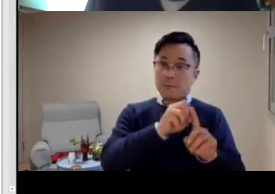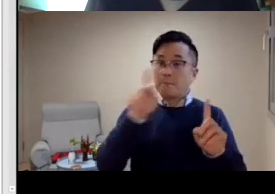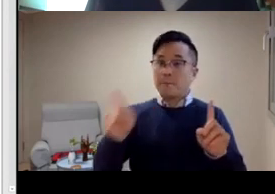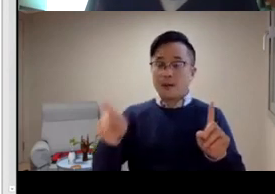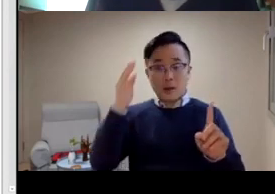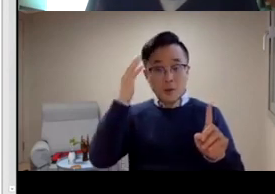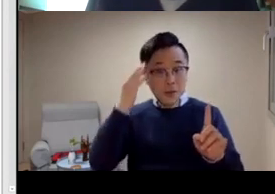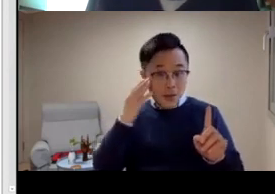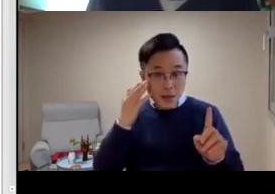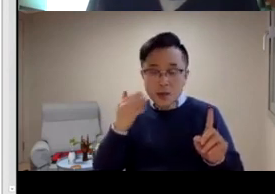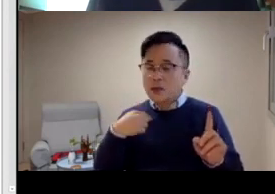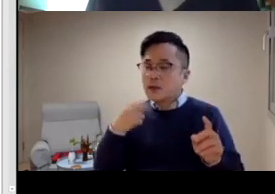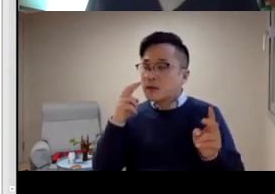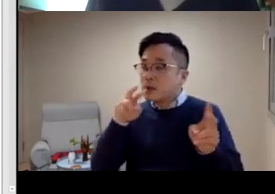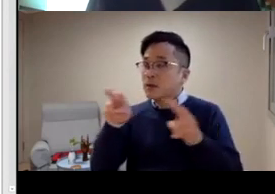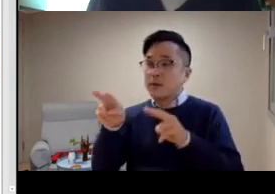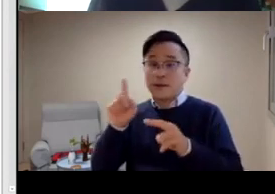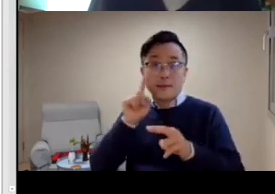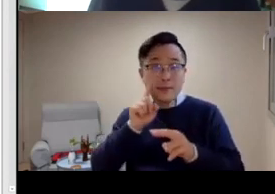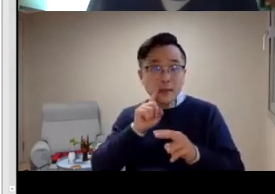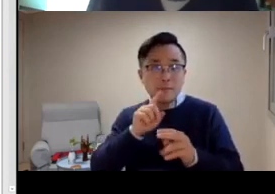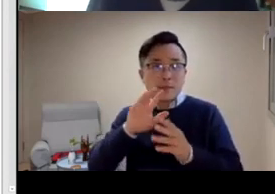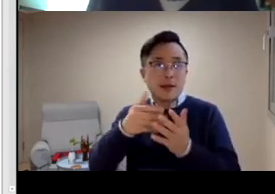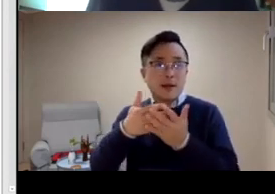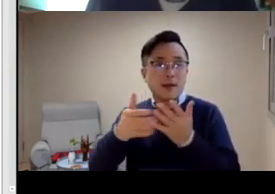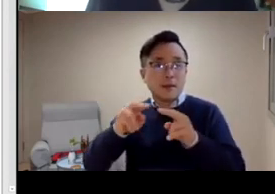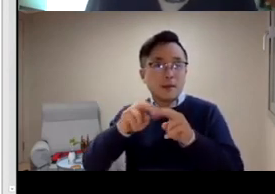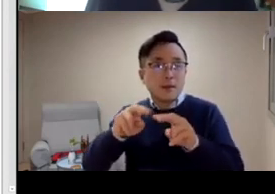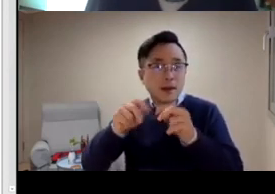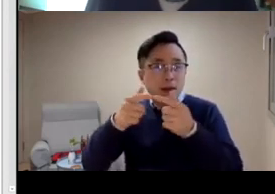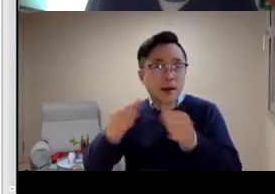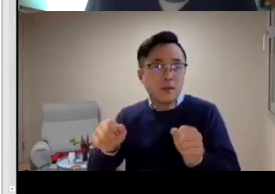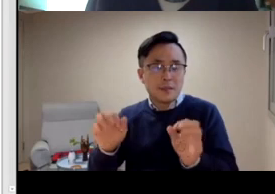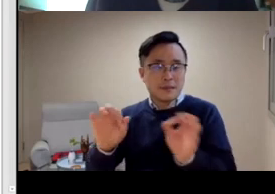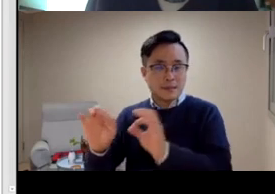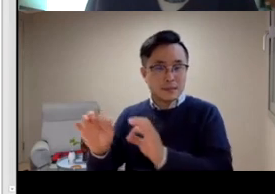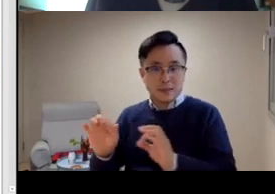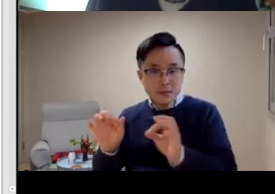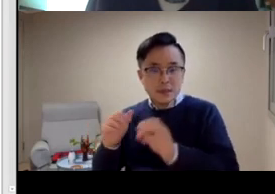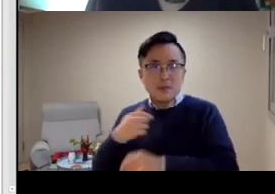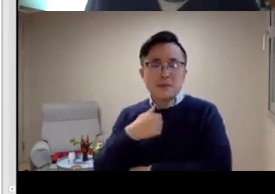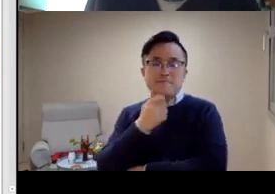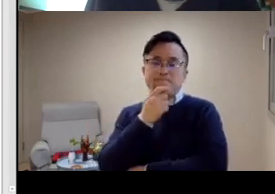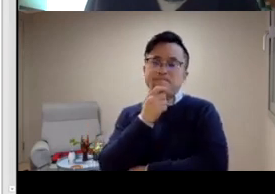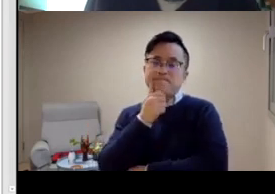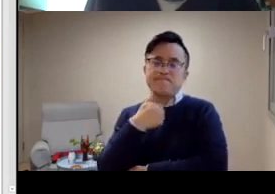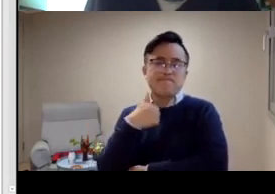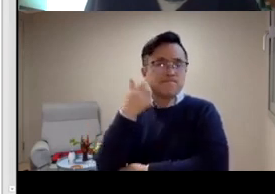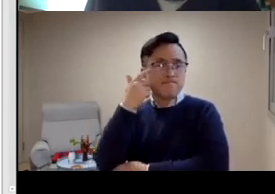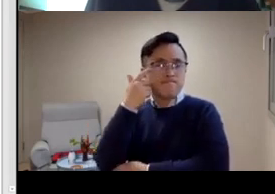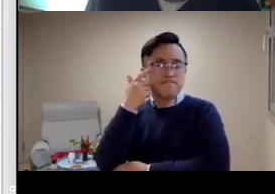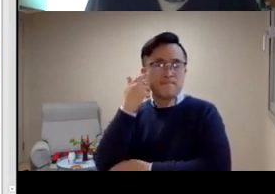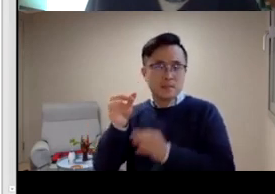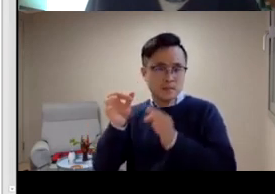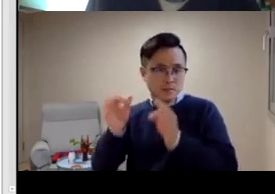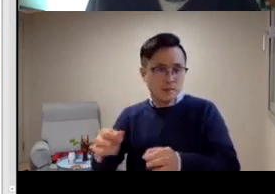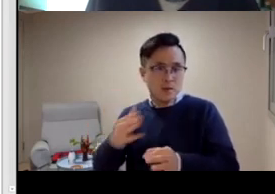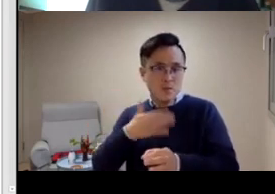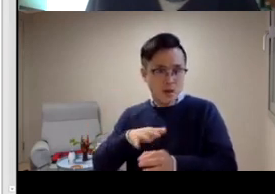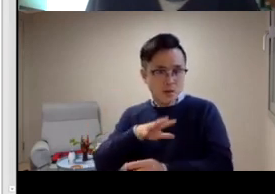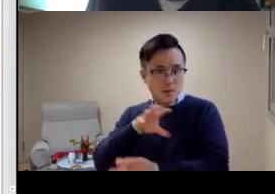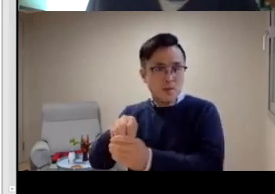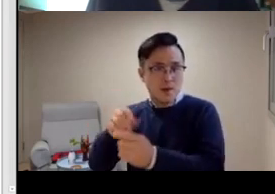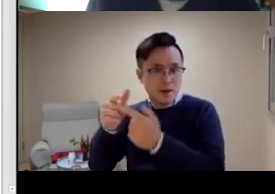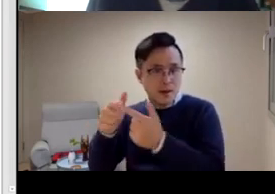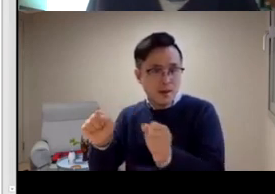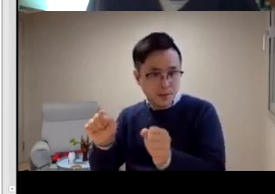So I had been working there at the MPI. then I came back to Korea. And I was looking around to see what was going on in the Deaf community.